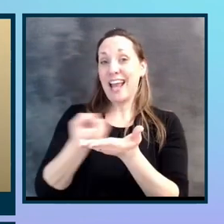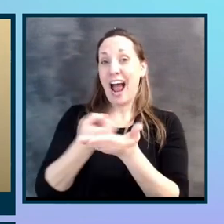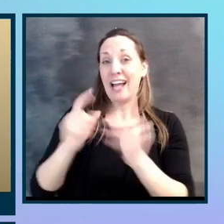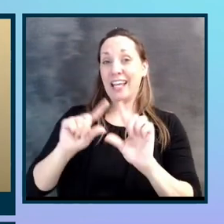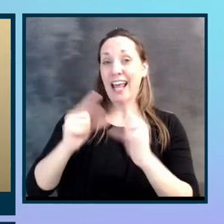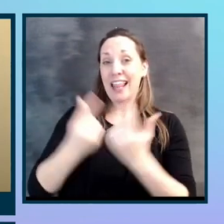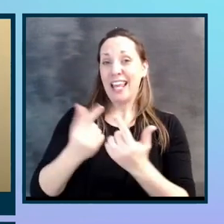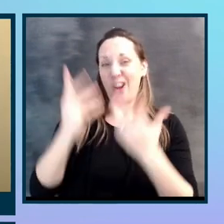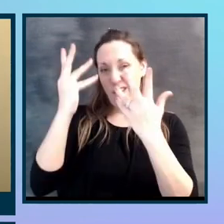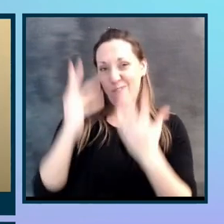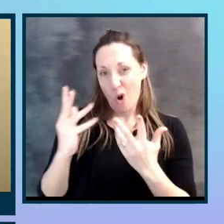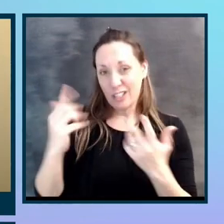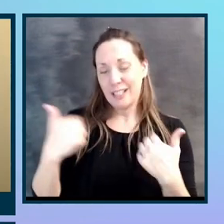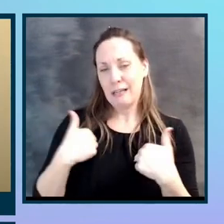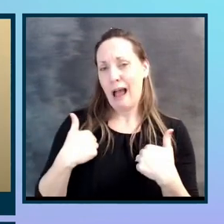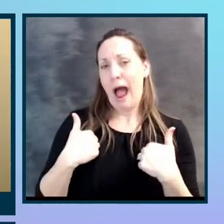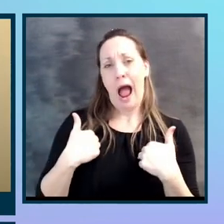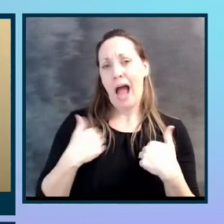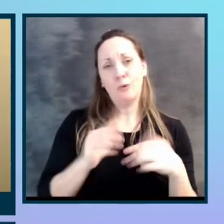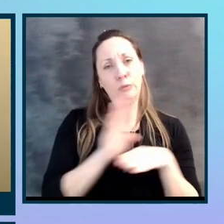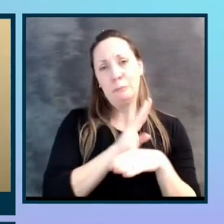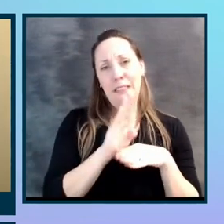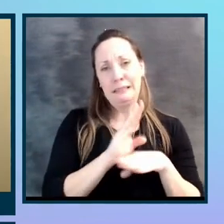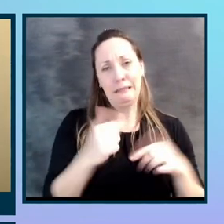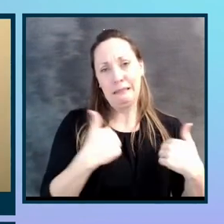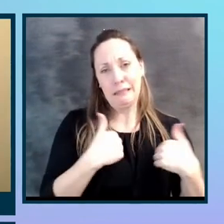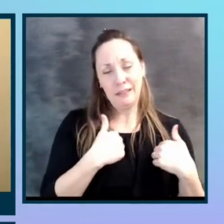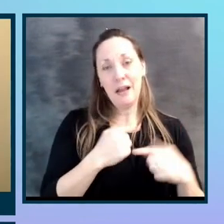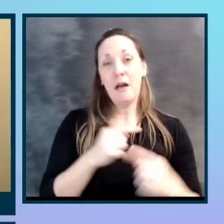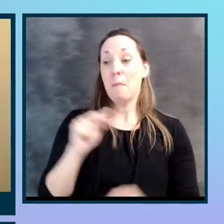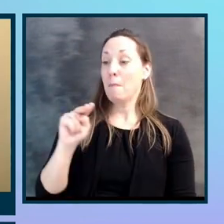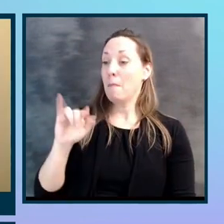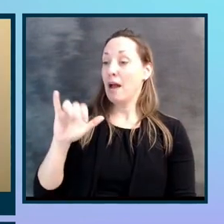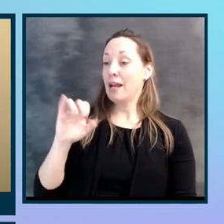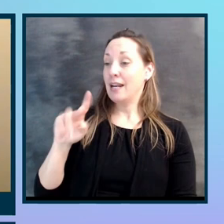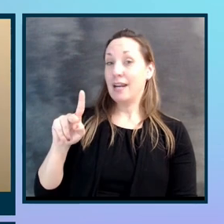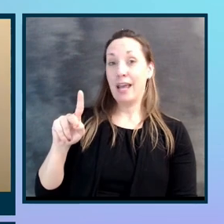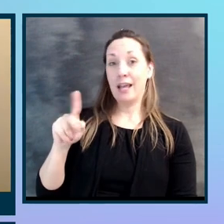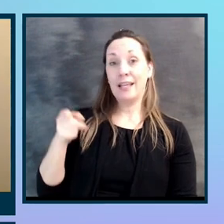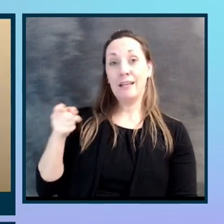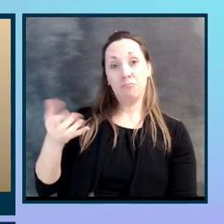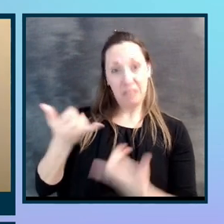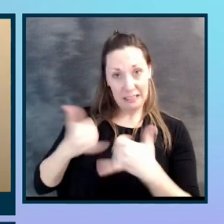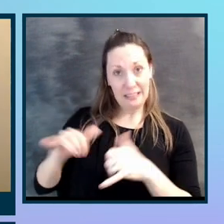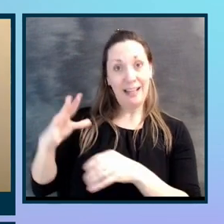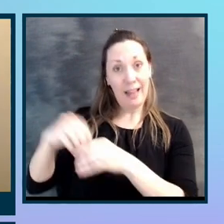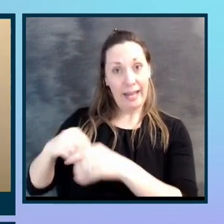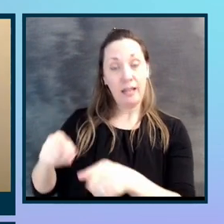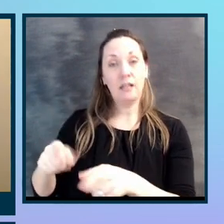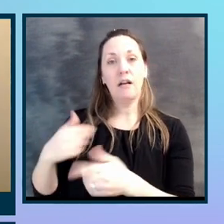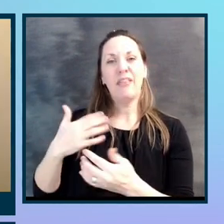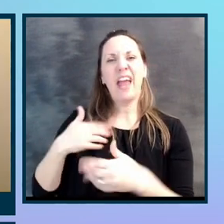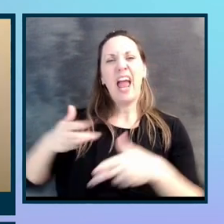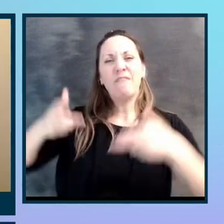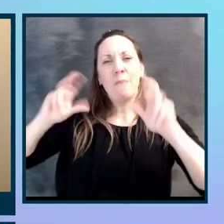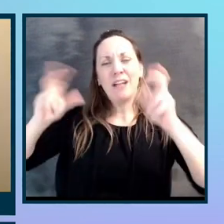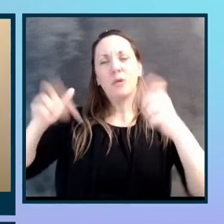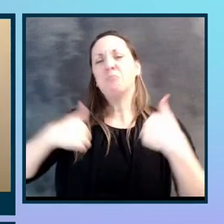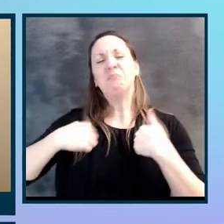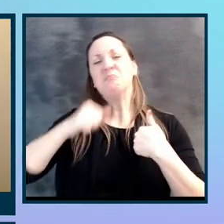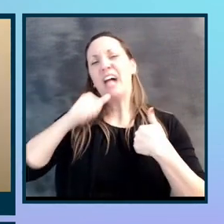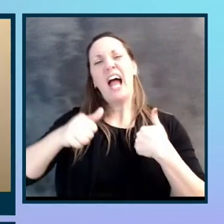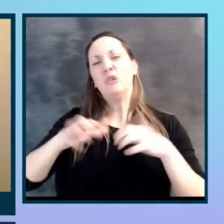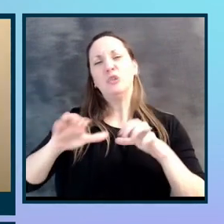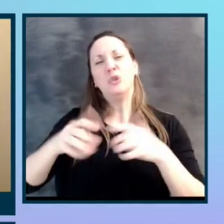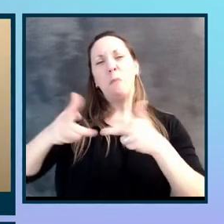unfortunately I got a little busy with life. So I, Nick is still in it, um, with their, they have basketball. I don't do basketball. So